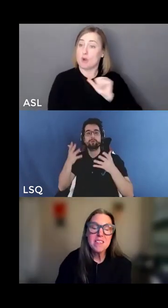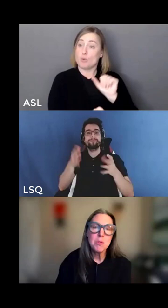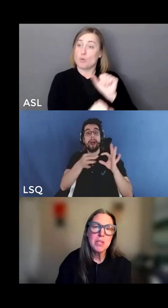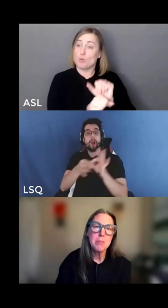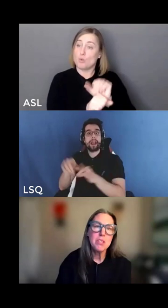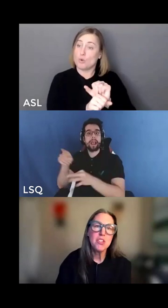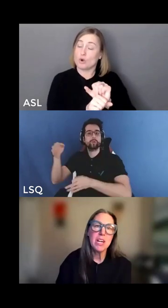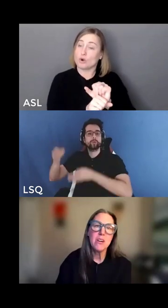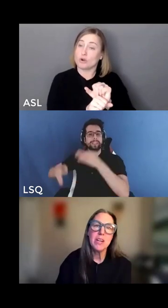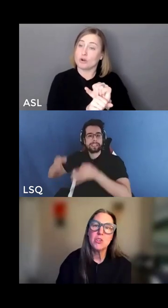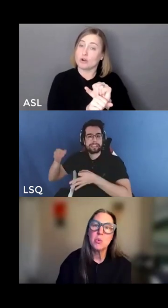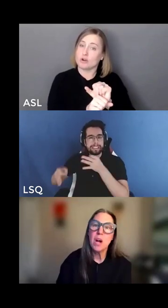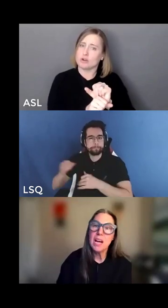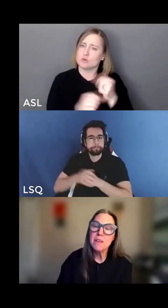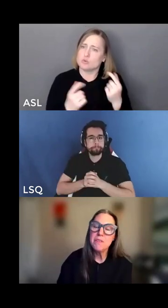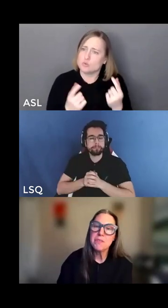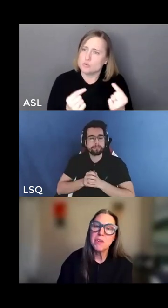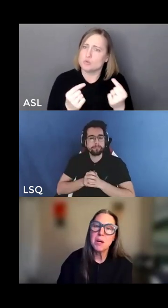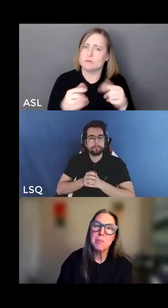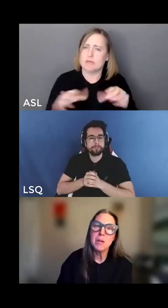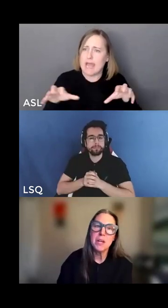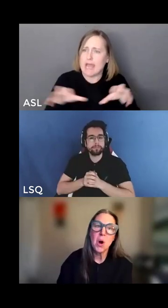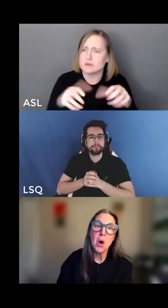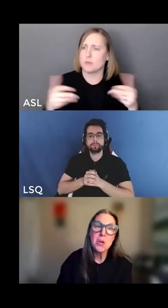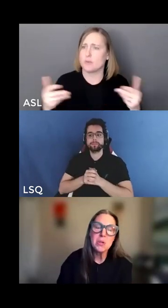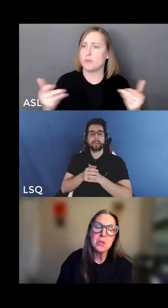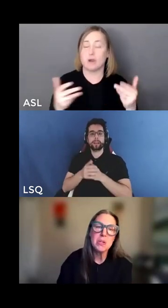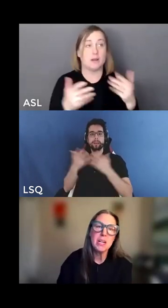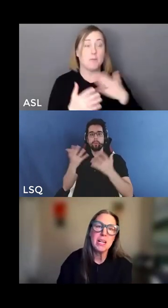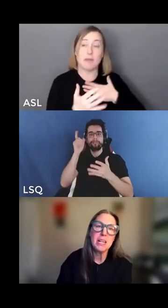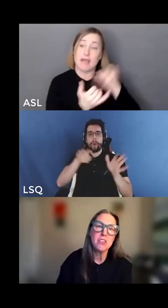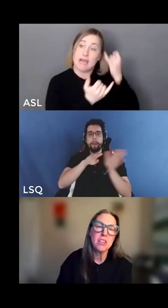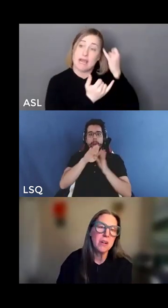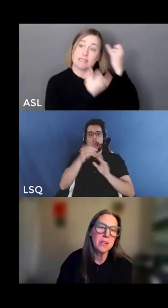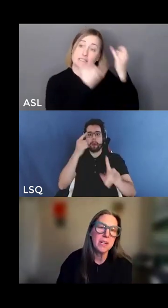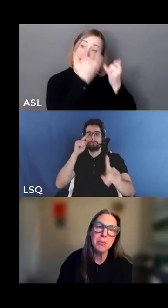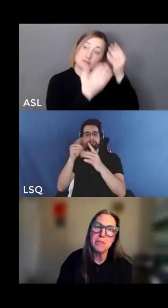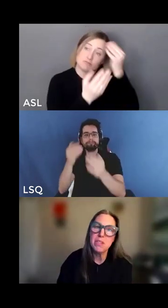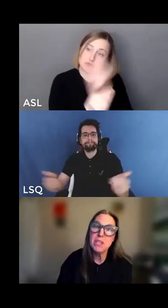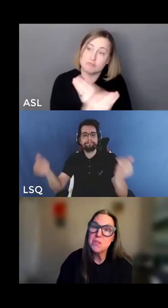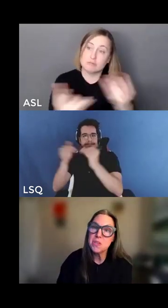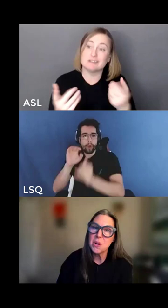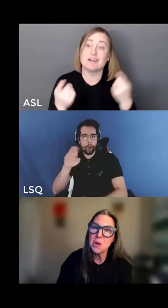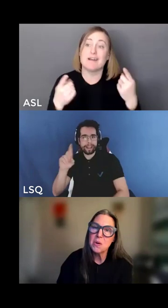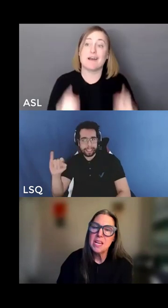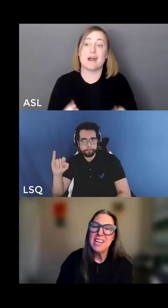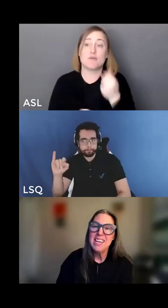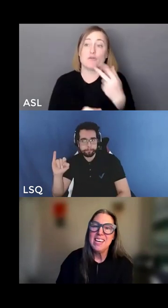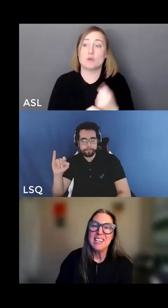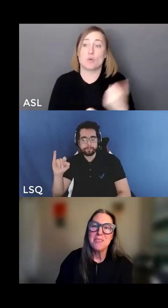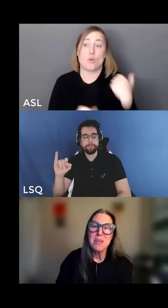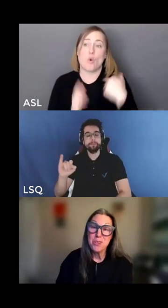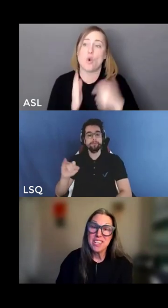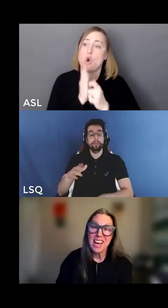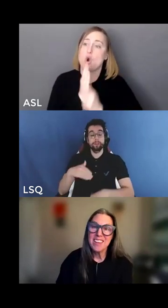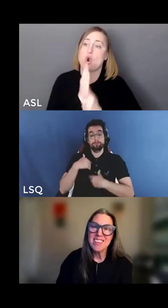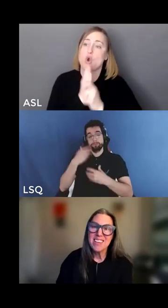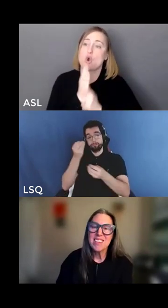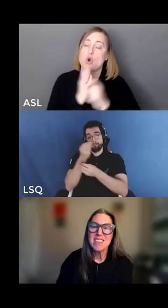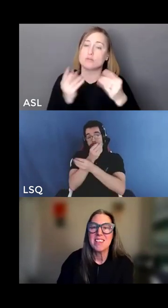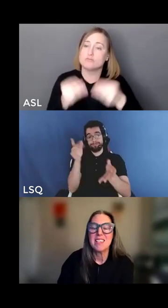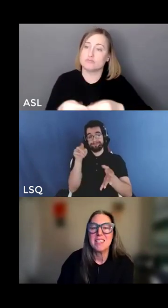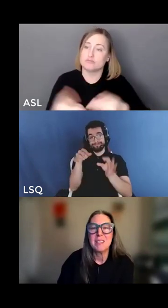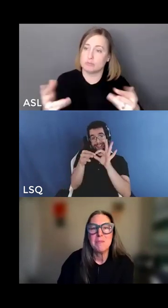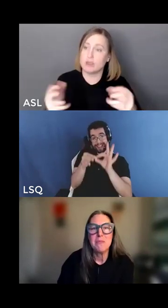ideas i'm going to be sharing derive from an article i shared a couple of years ago which you can